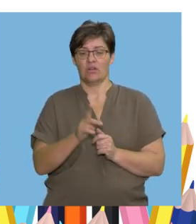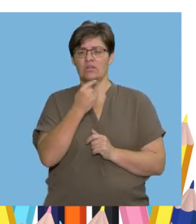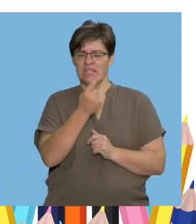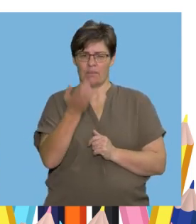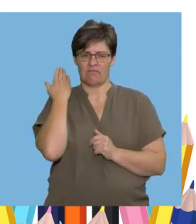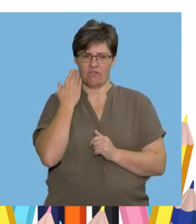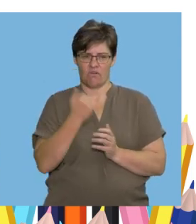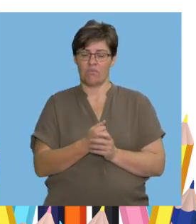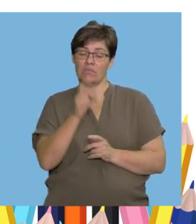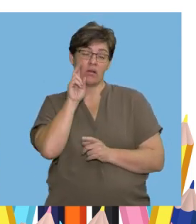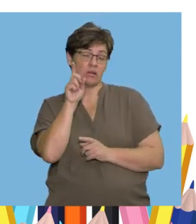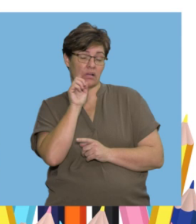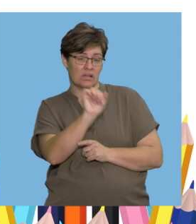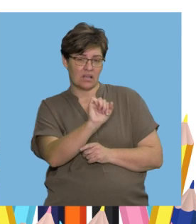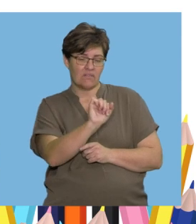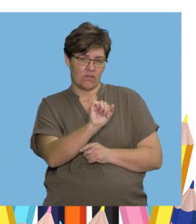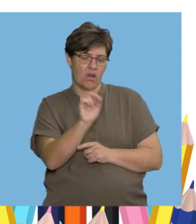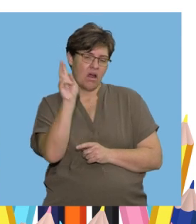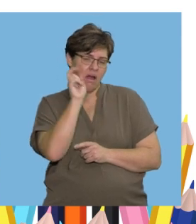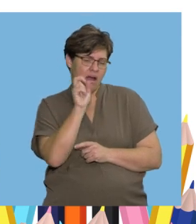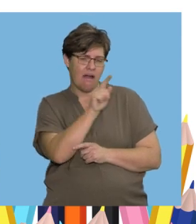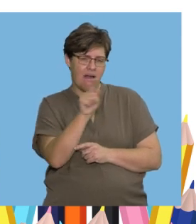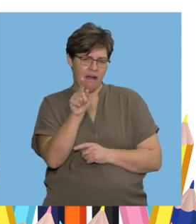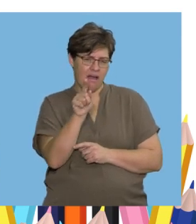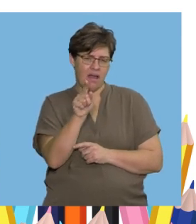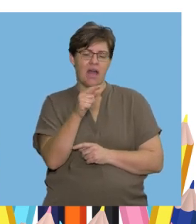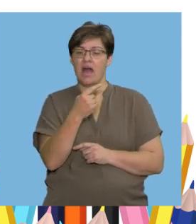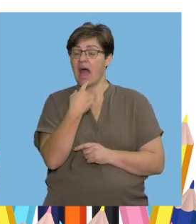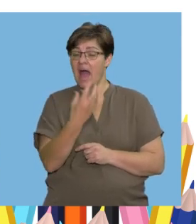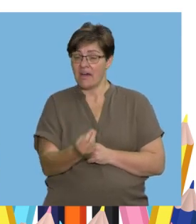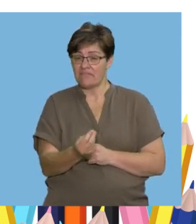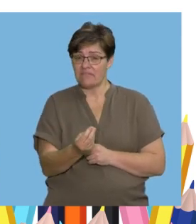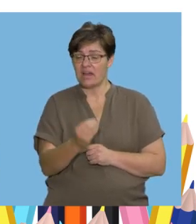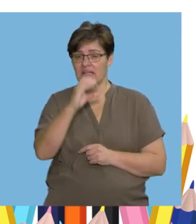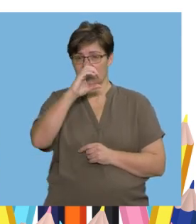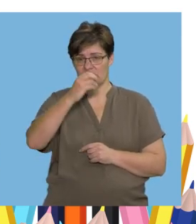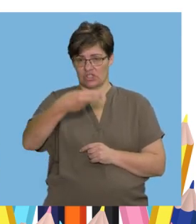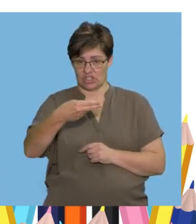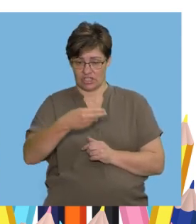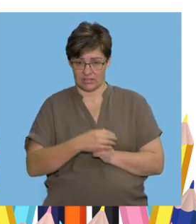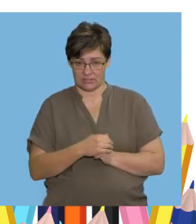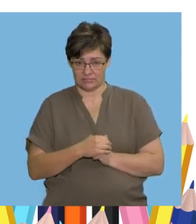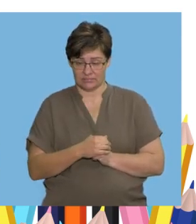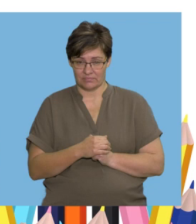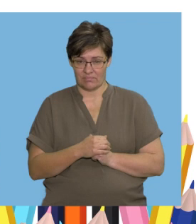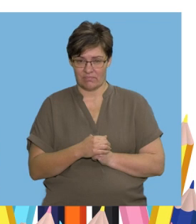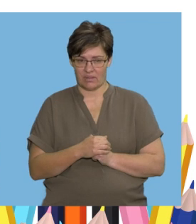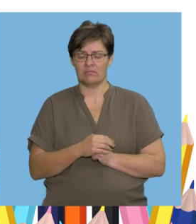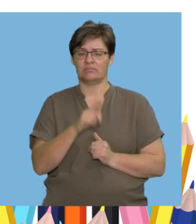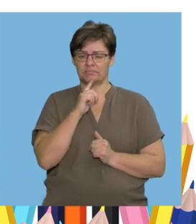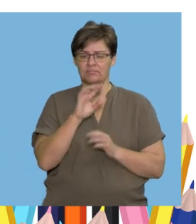said these sounds before I'm just checking if you can hear which word in that sentence has the ch sound